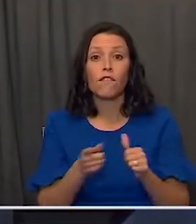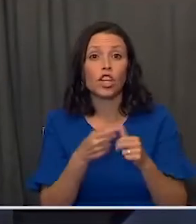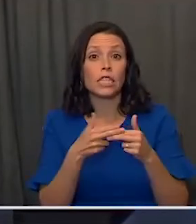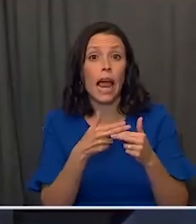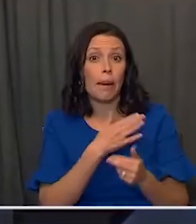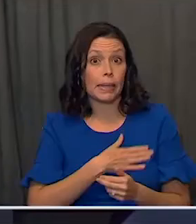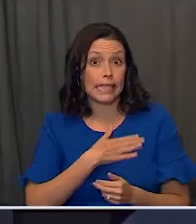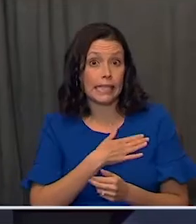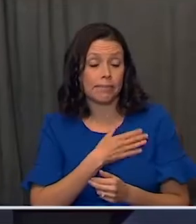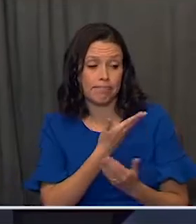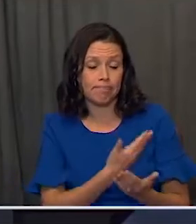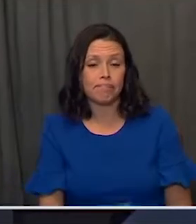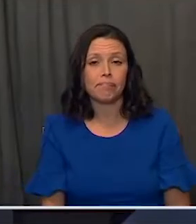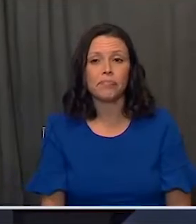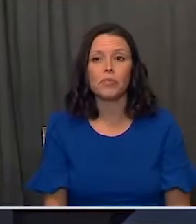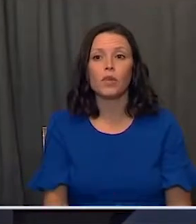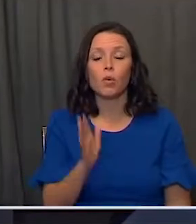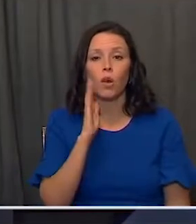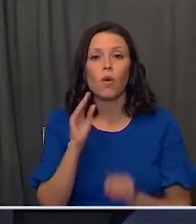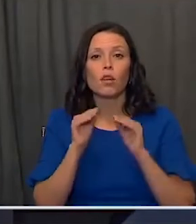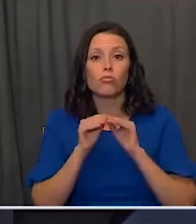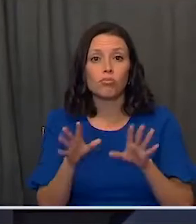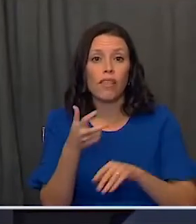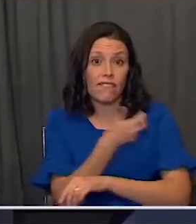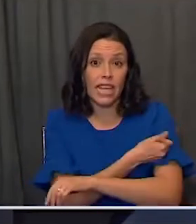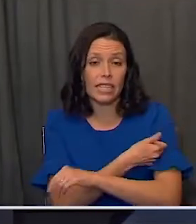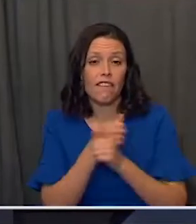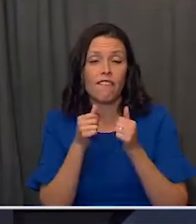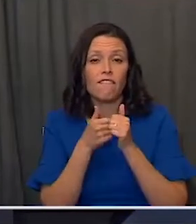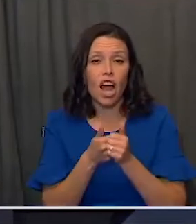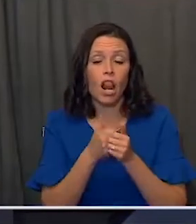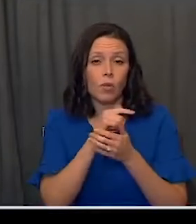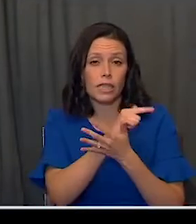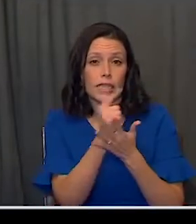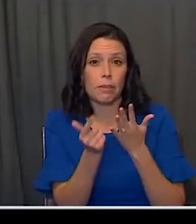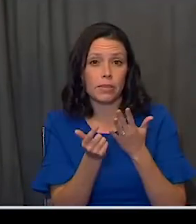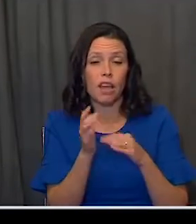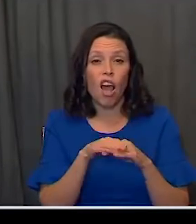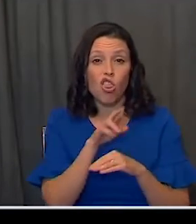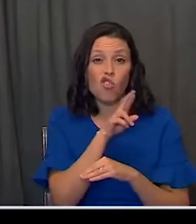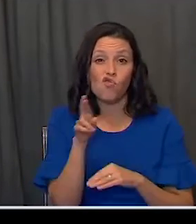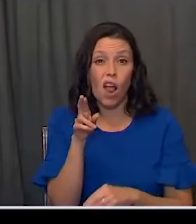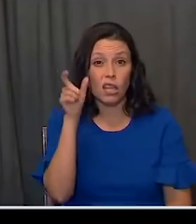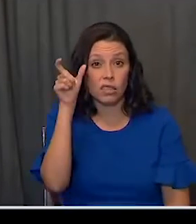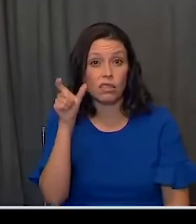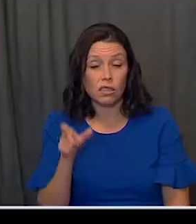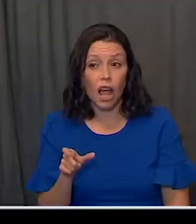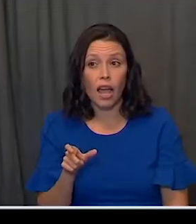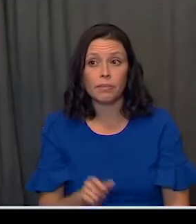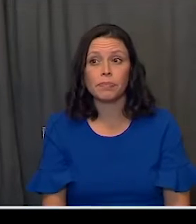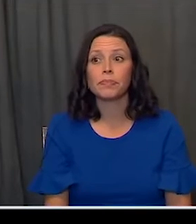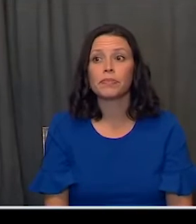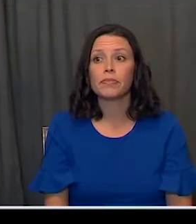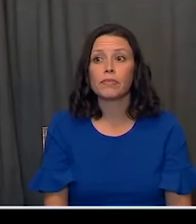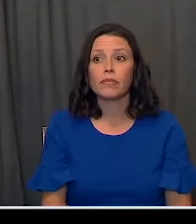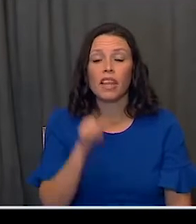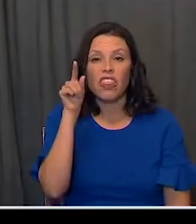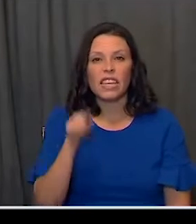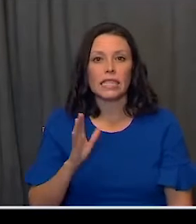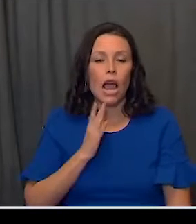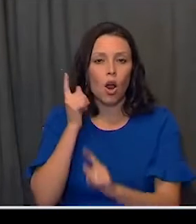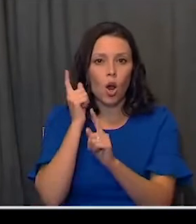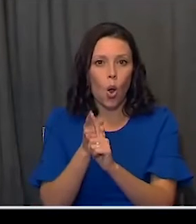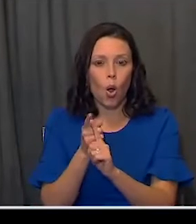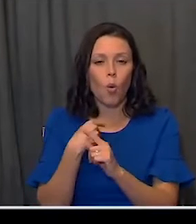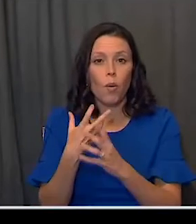please, we will distribute the vaccine accordingly. I direct you to the right side of the slide. This is our end state. This